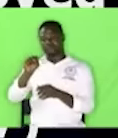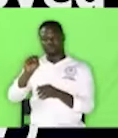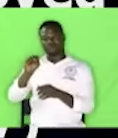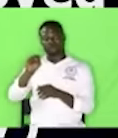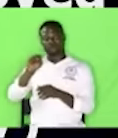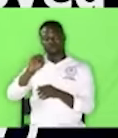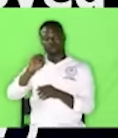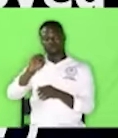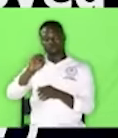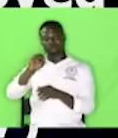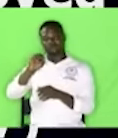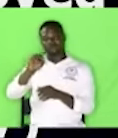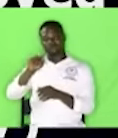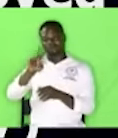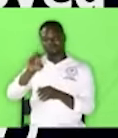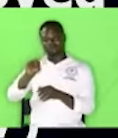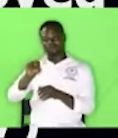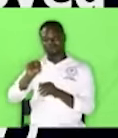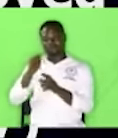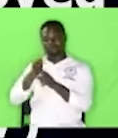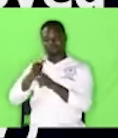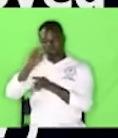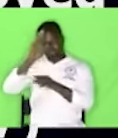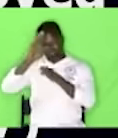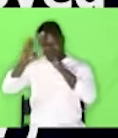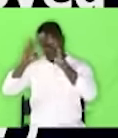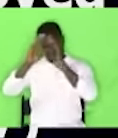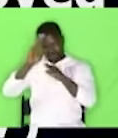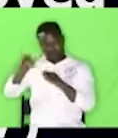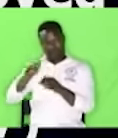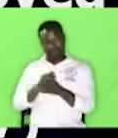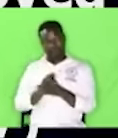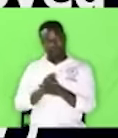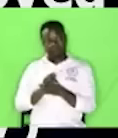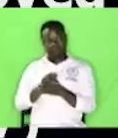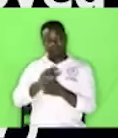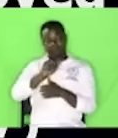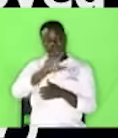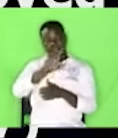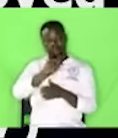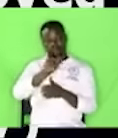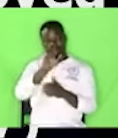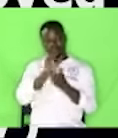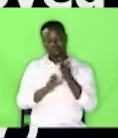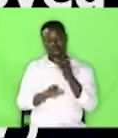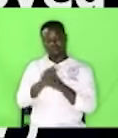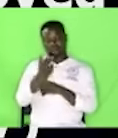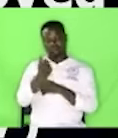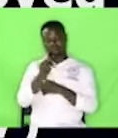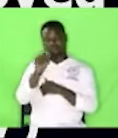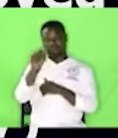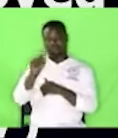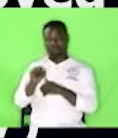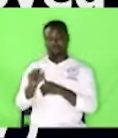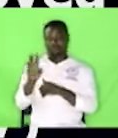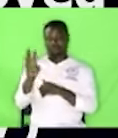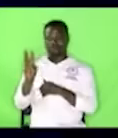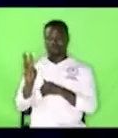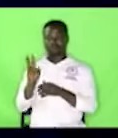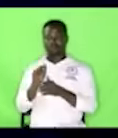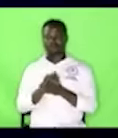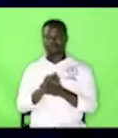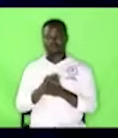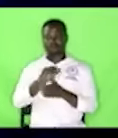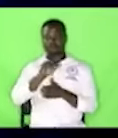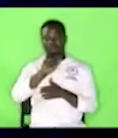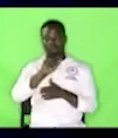Yastus also sends his greetings as chapter 13 verses as